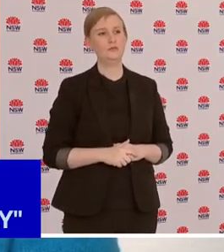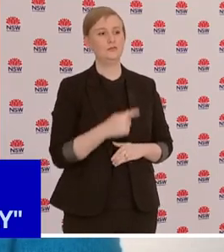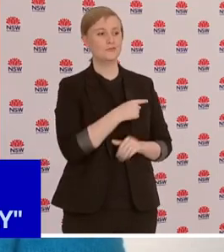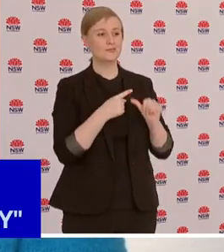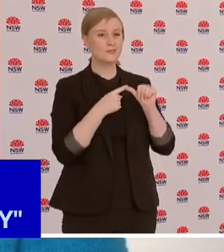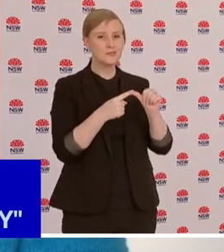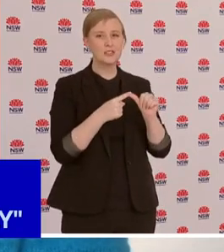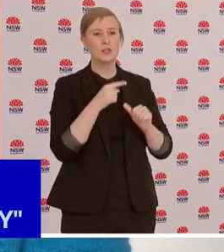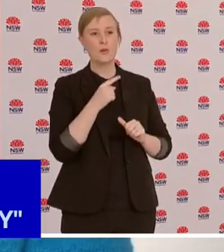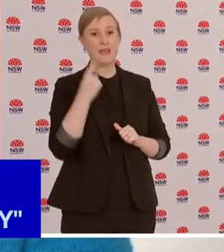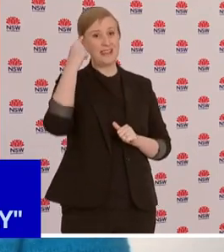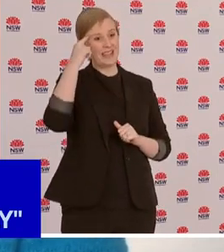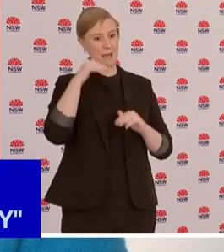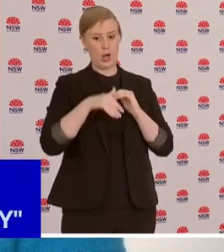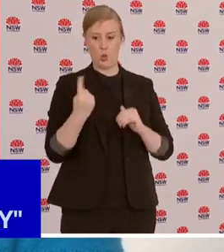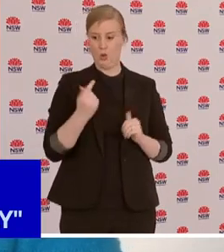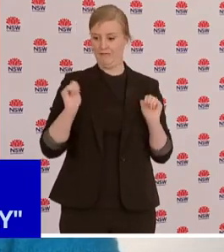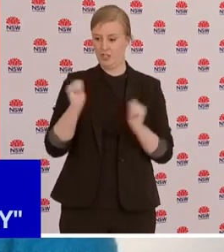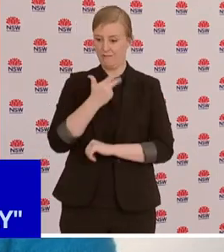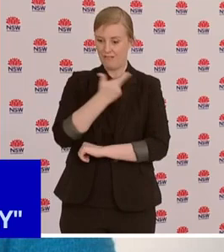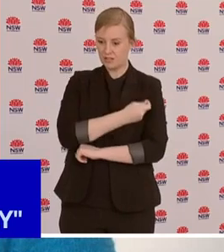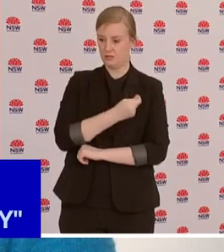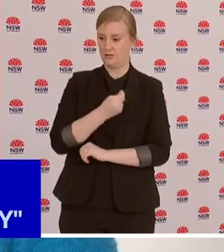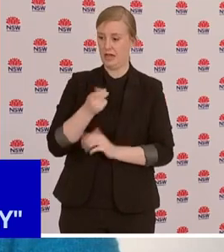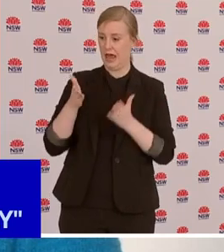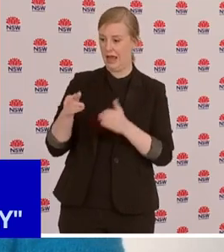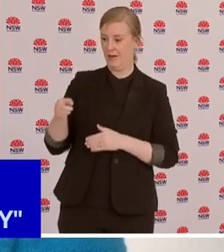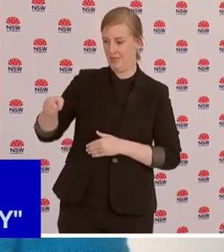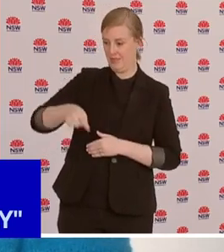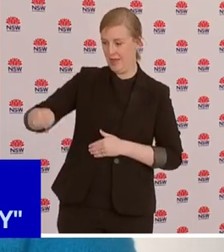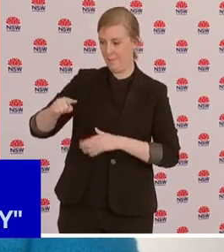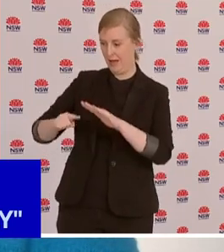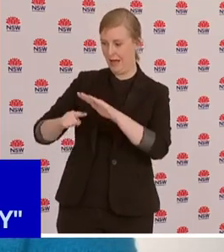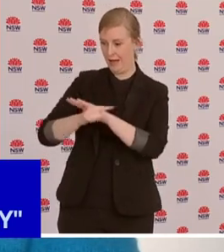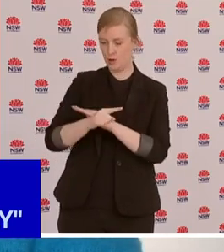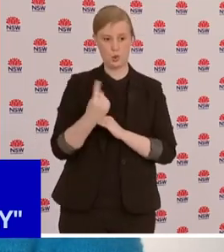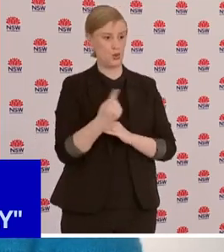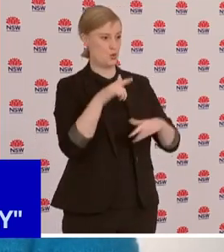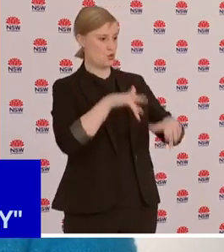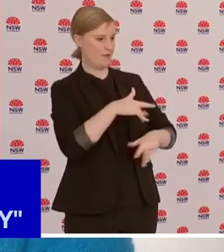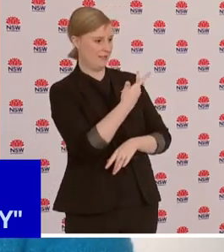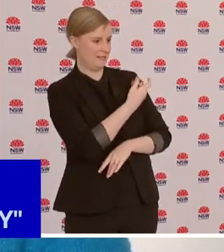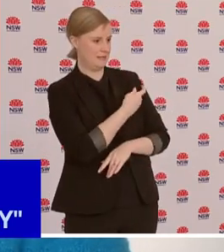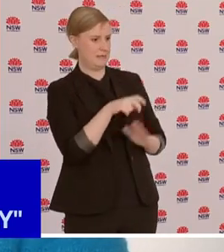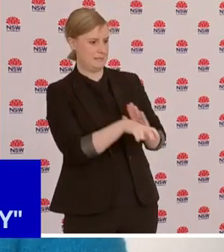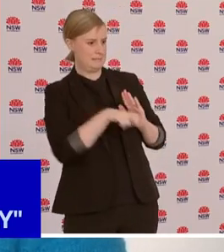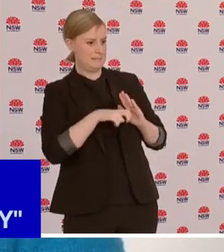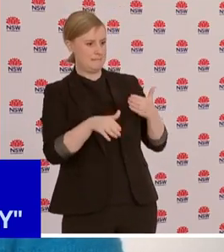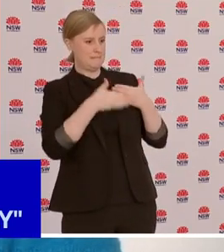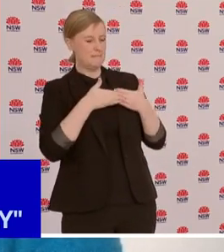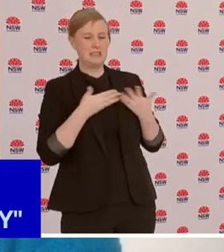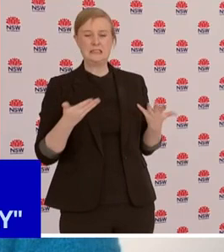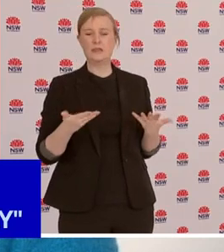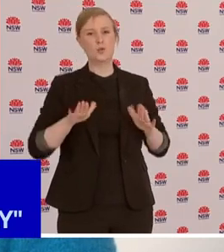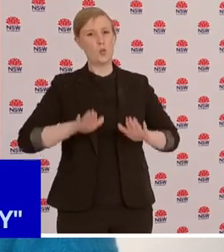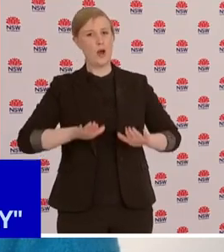consider that when a larger proportion of the population is vaccinated because we don't have those high rates of vaccination that would still